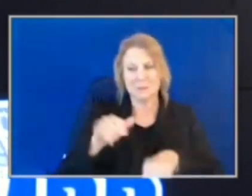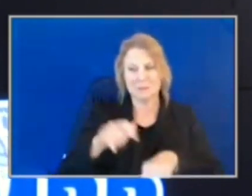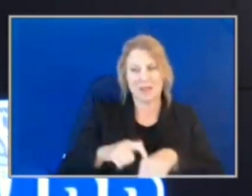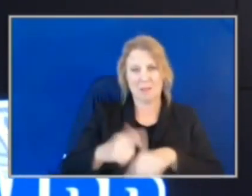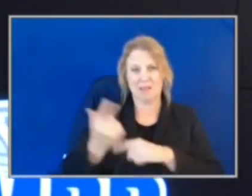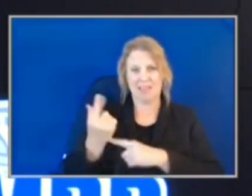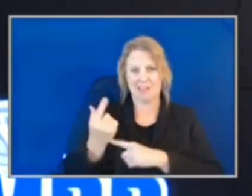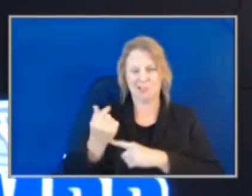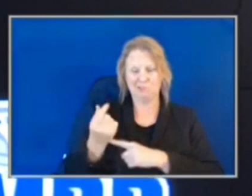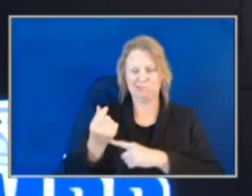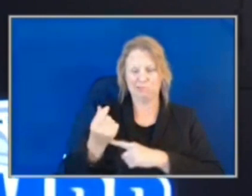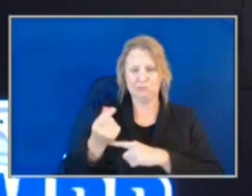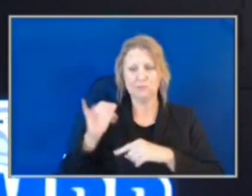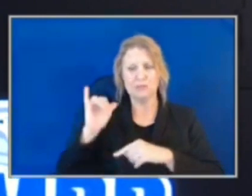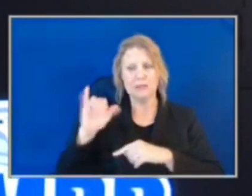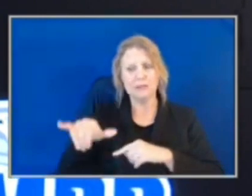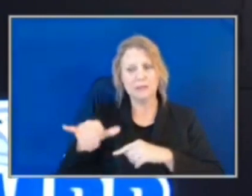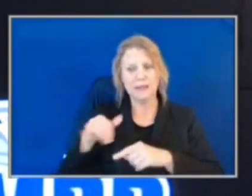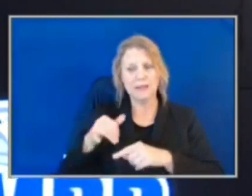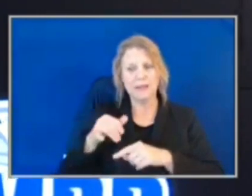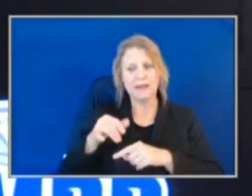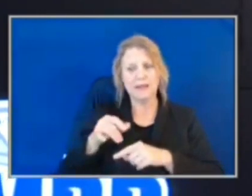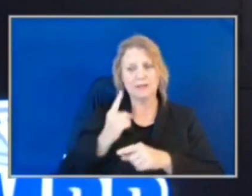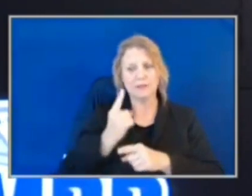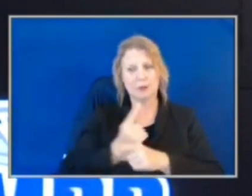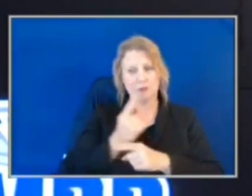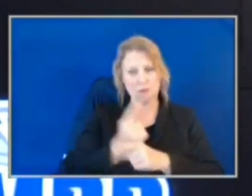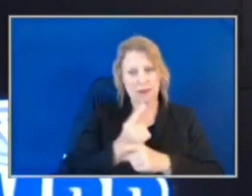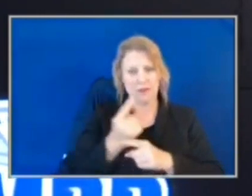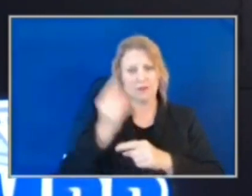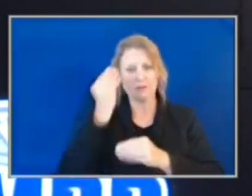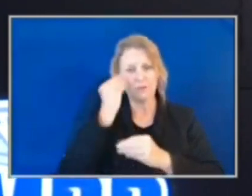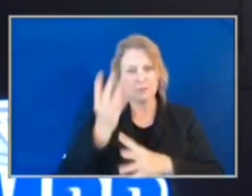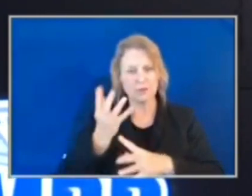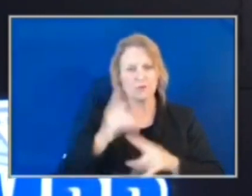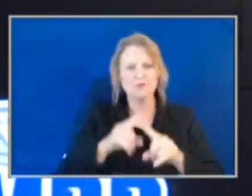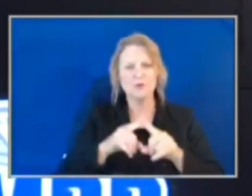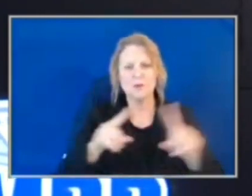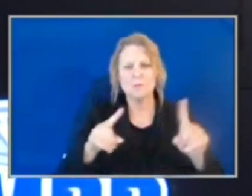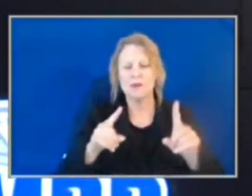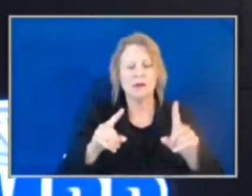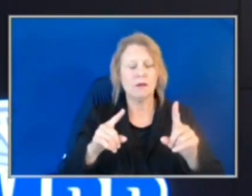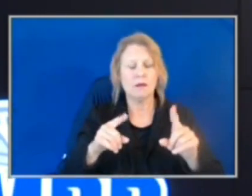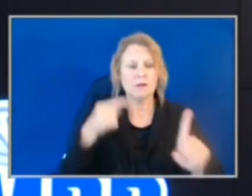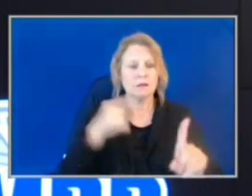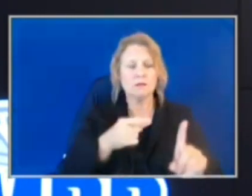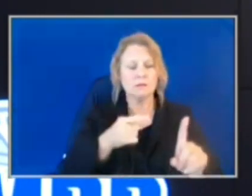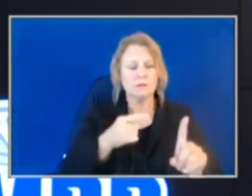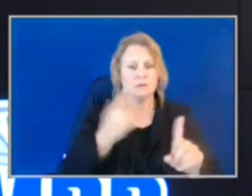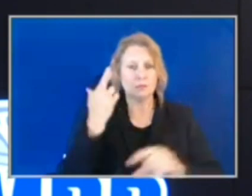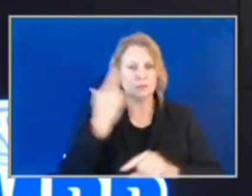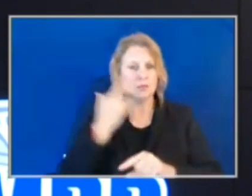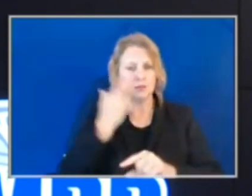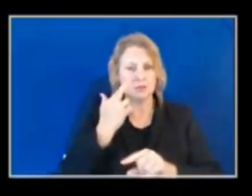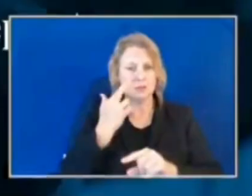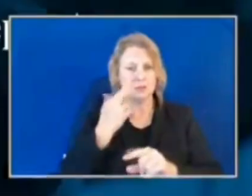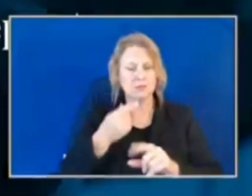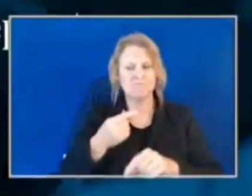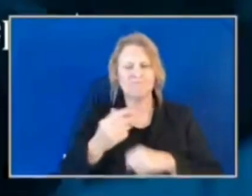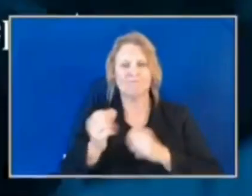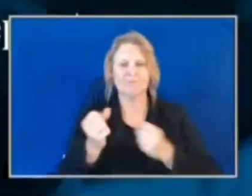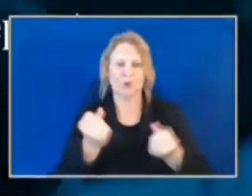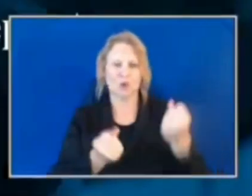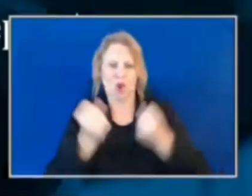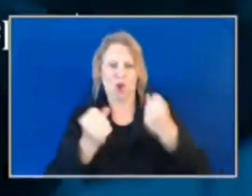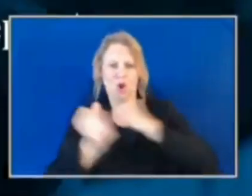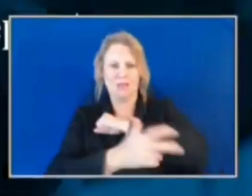statement is correct, a significant portion of this rise can be attributed specifically to our auto thefts. And in fact,